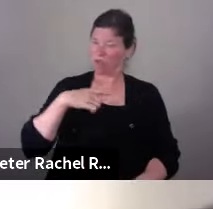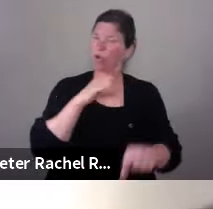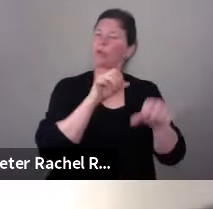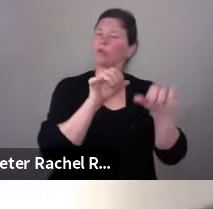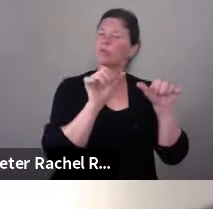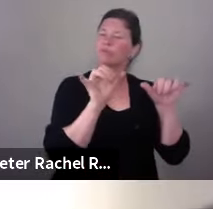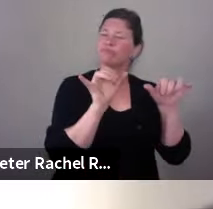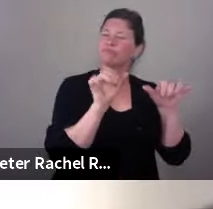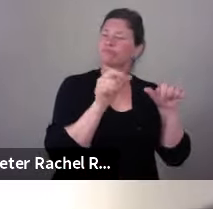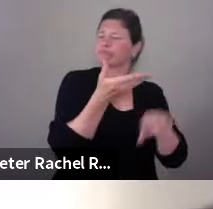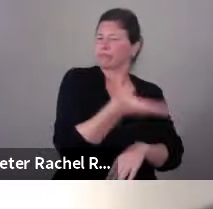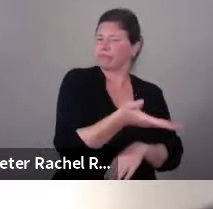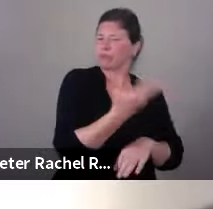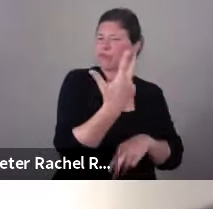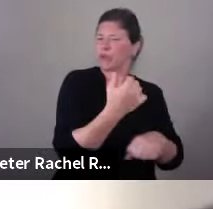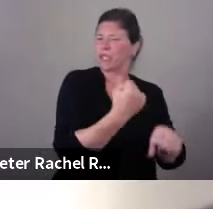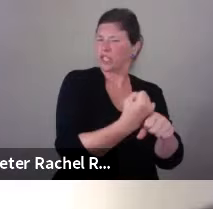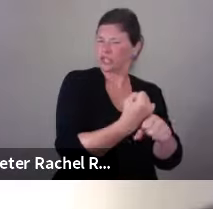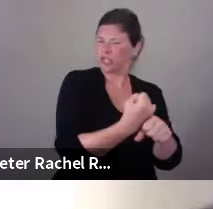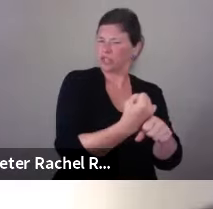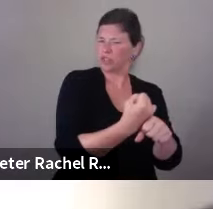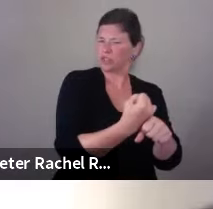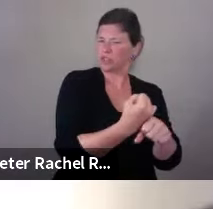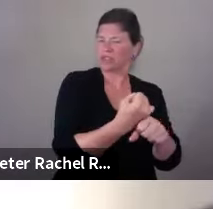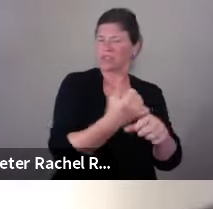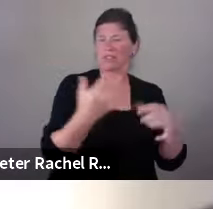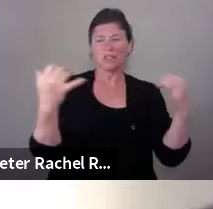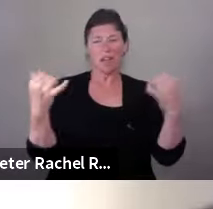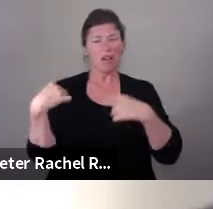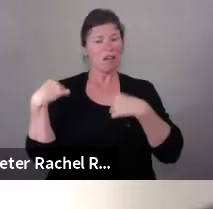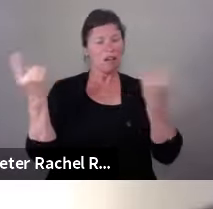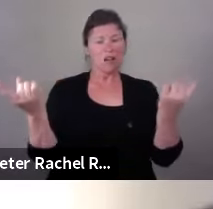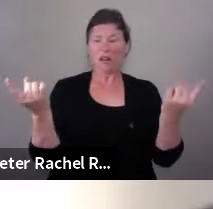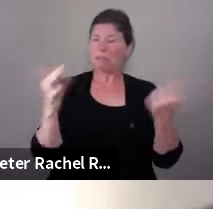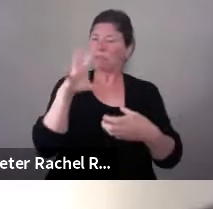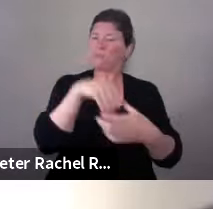I just kept doing it off and on the rest of my life after that.